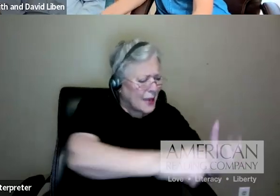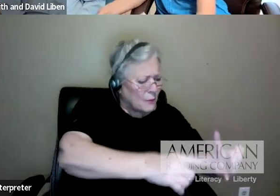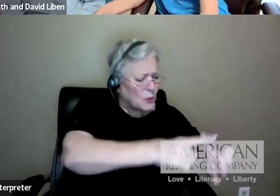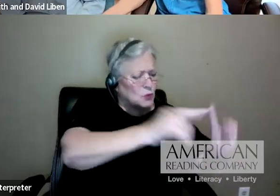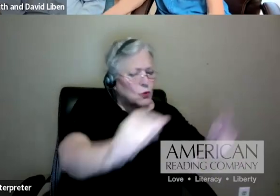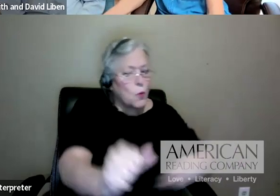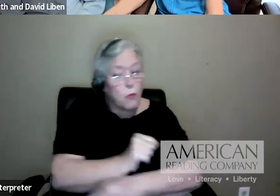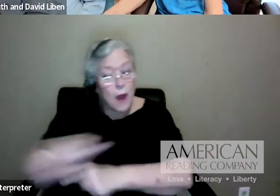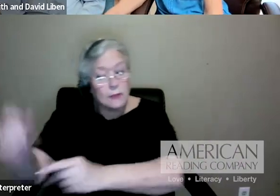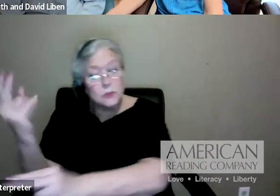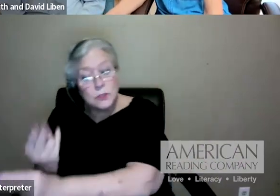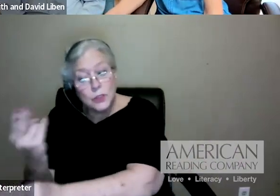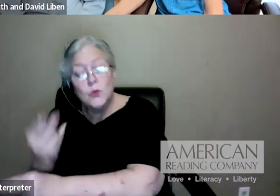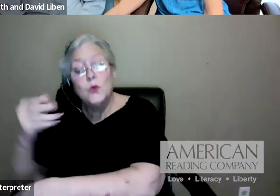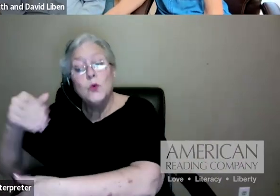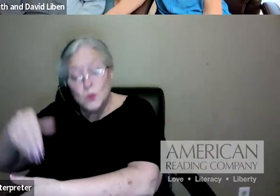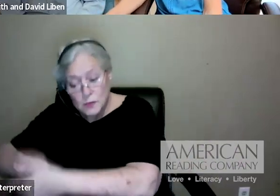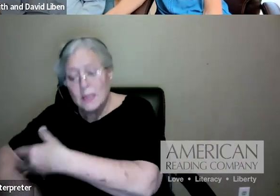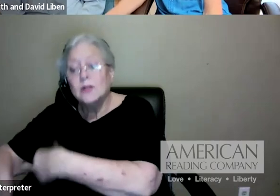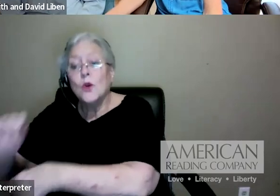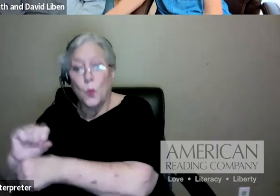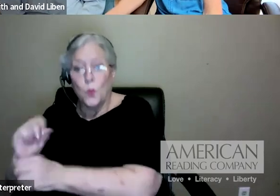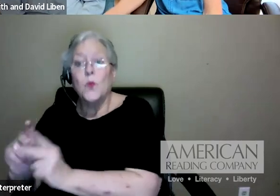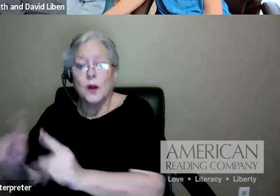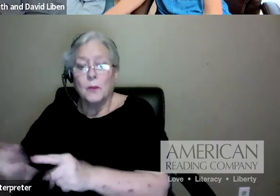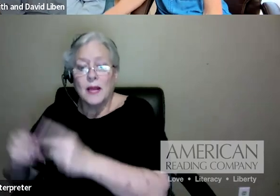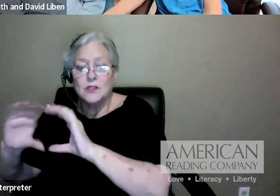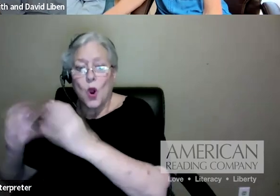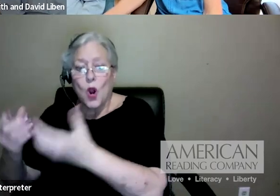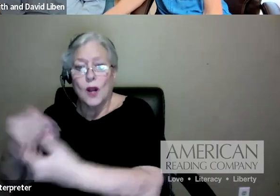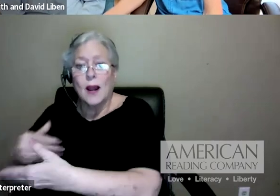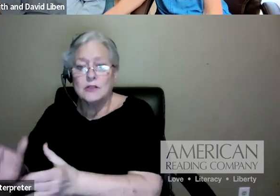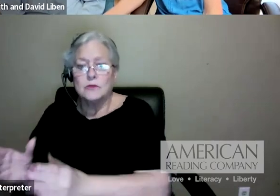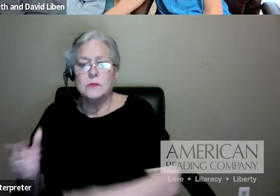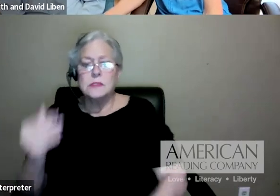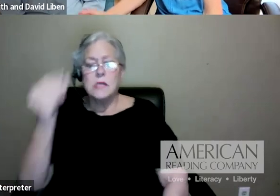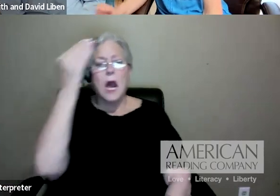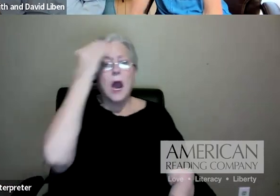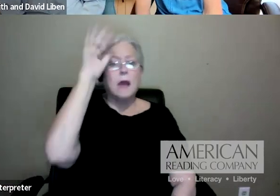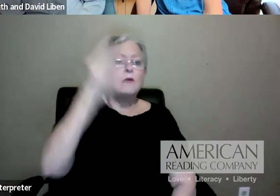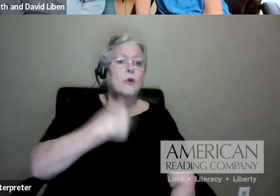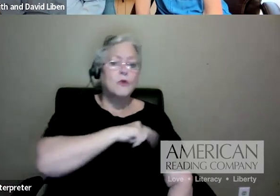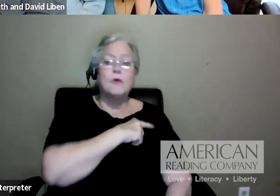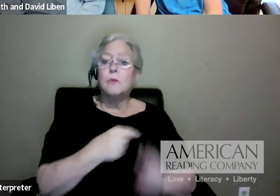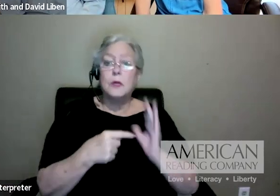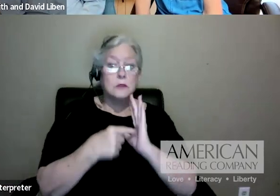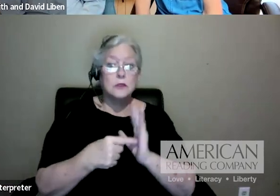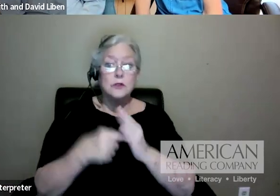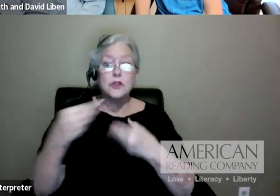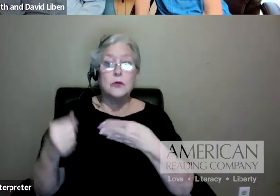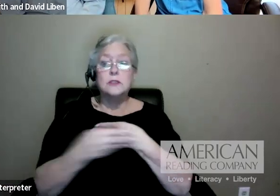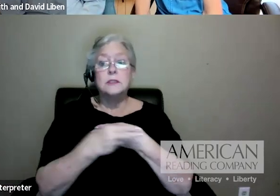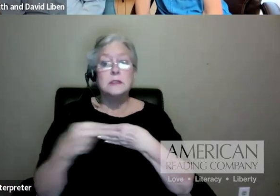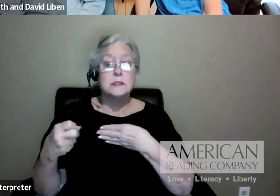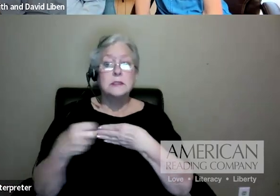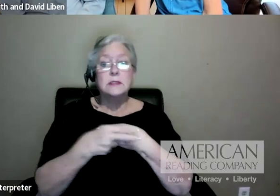Is that a good setup? That's a good setup. I don't know if we're going to show slides or not, or just talk. So there's something